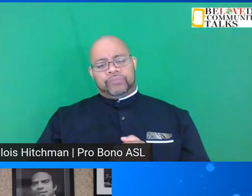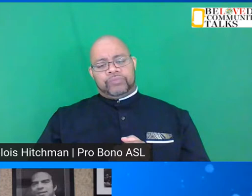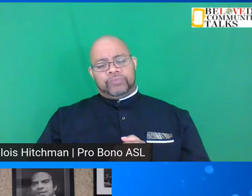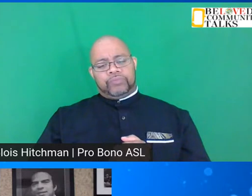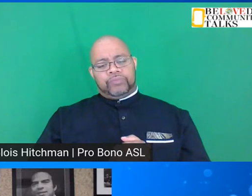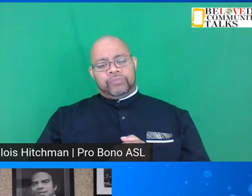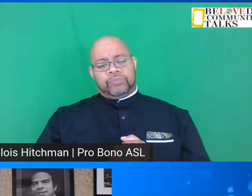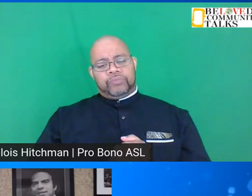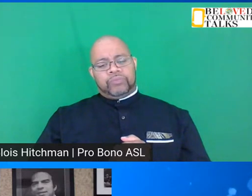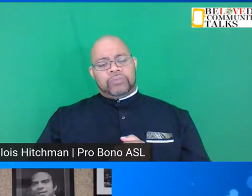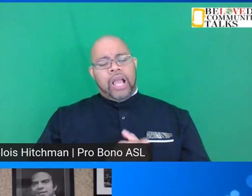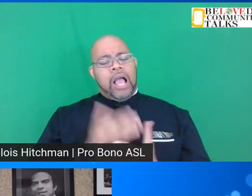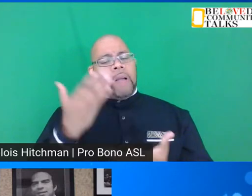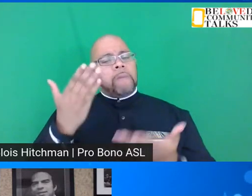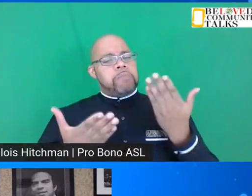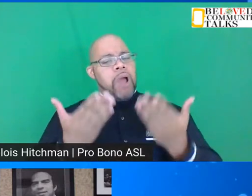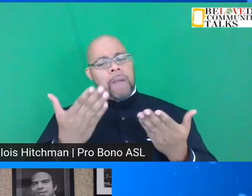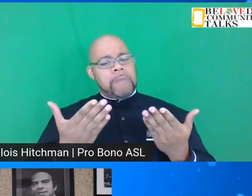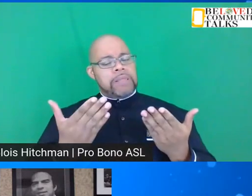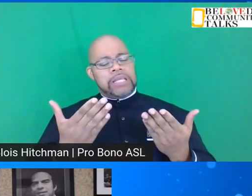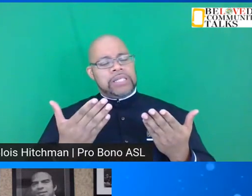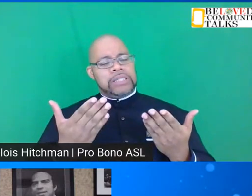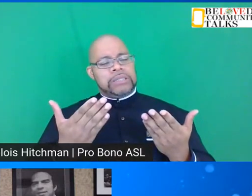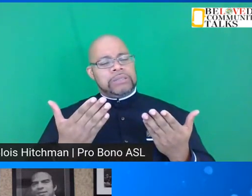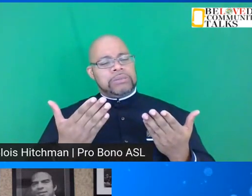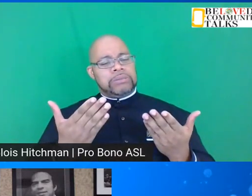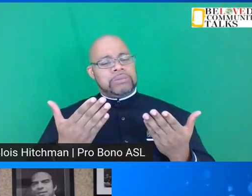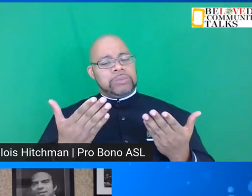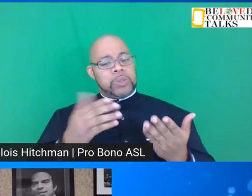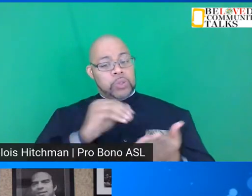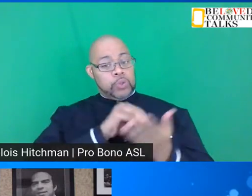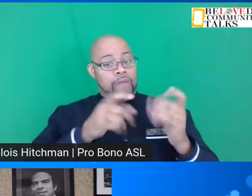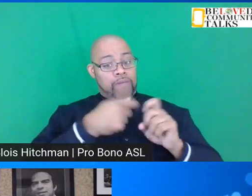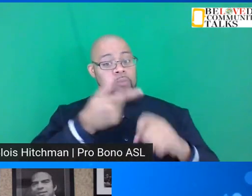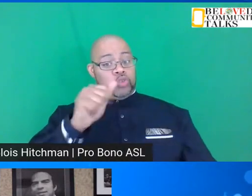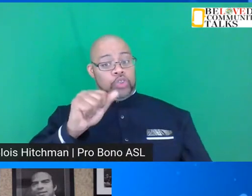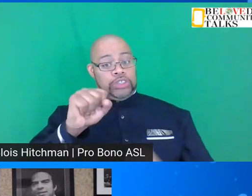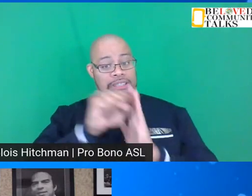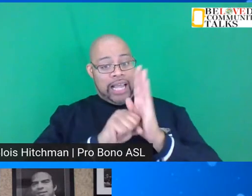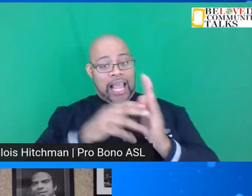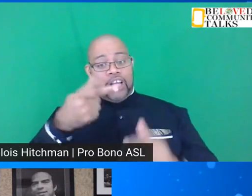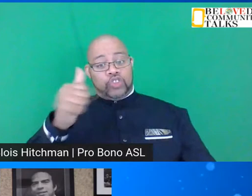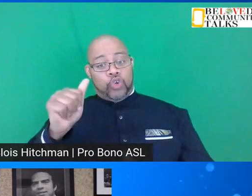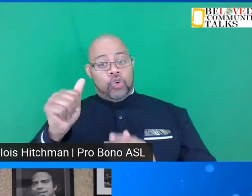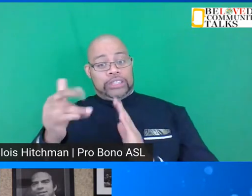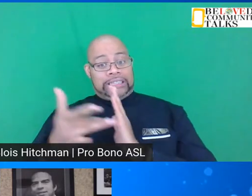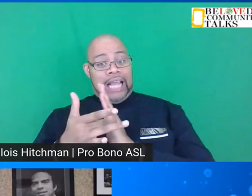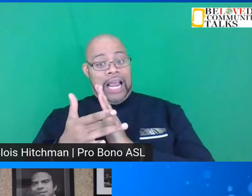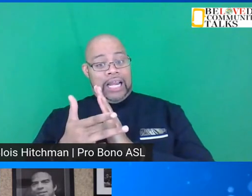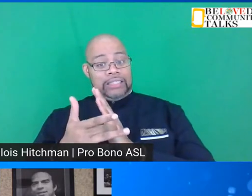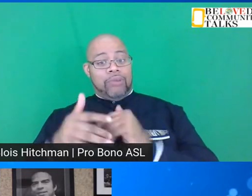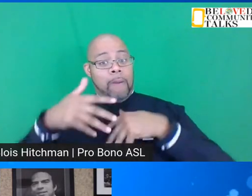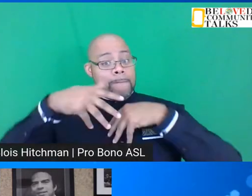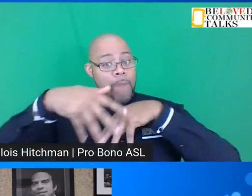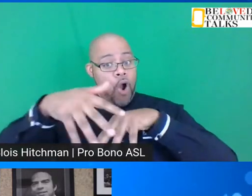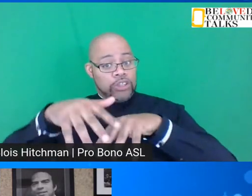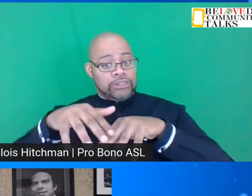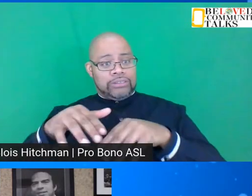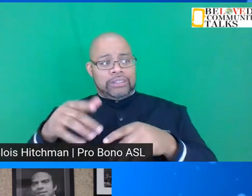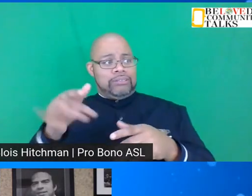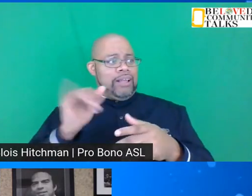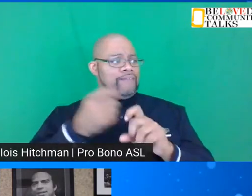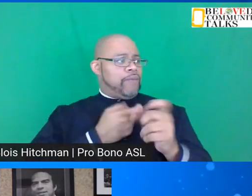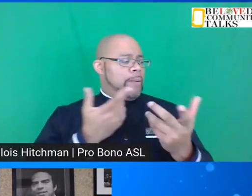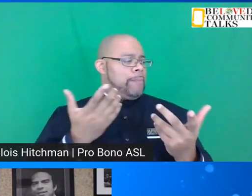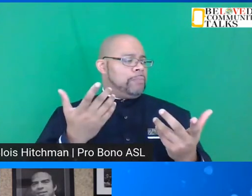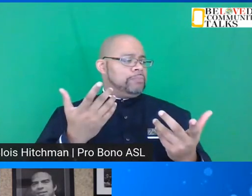there were probably as many students from Georgia State and Georgia Tech marching as there were from